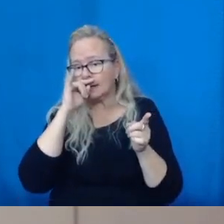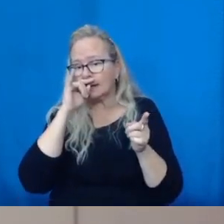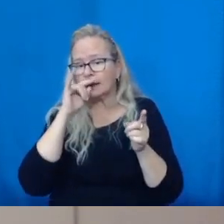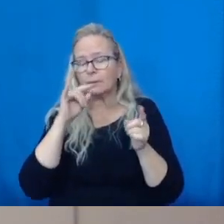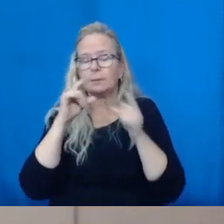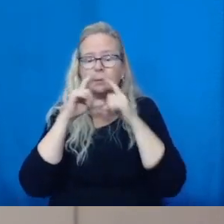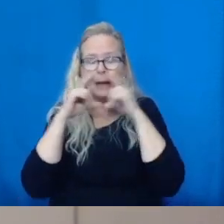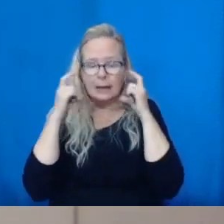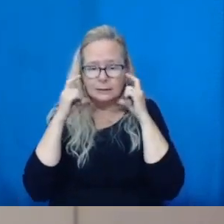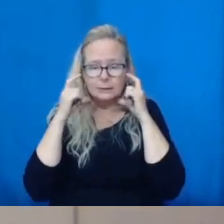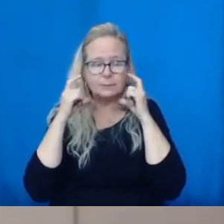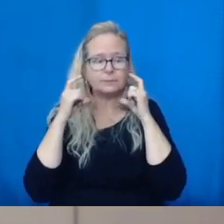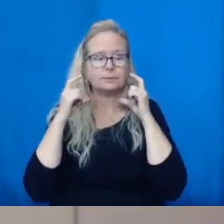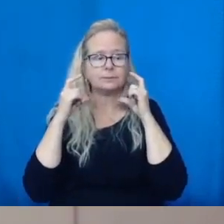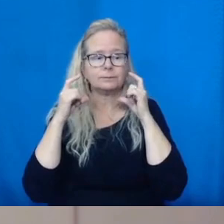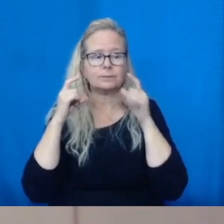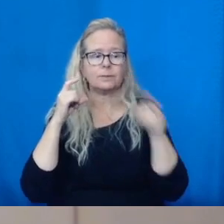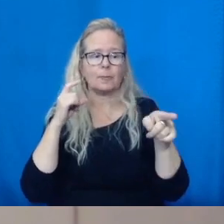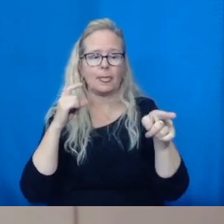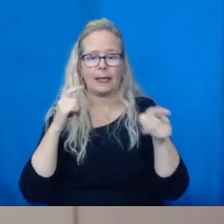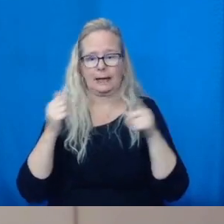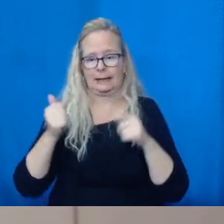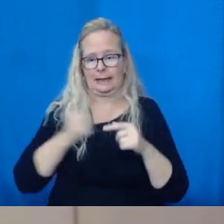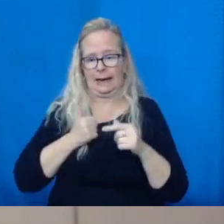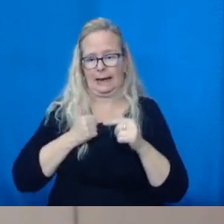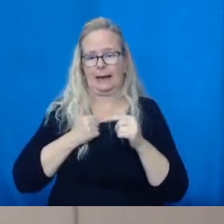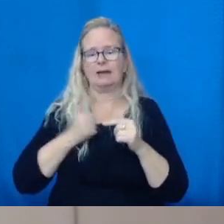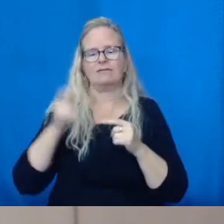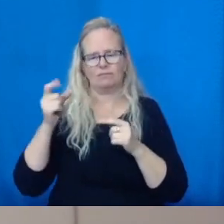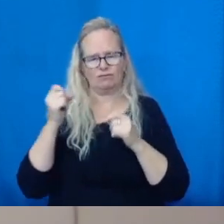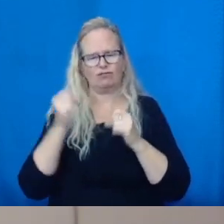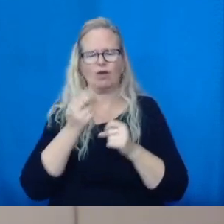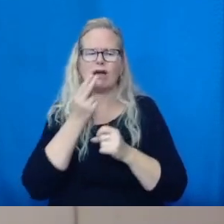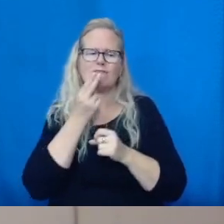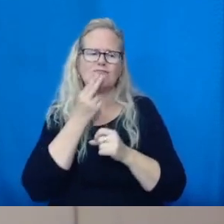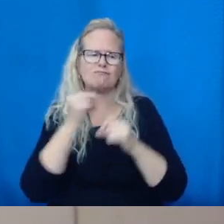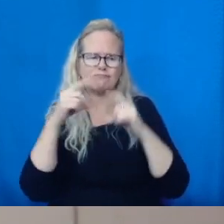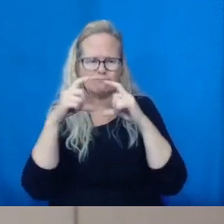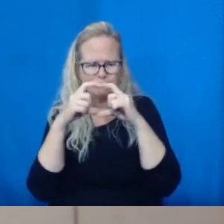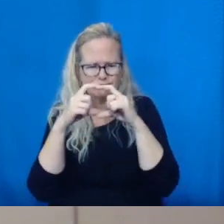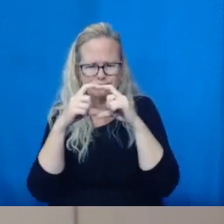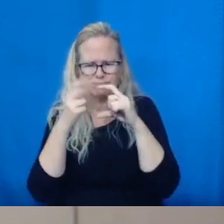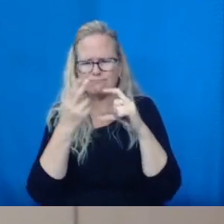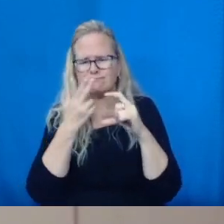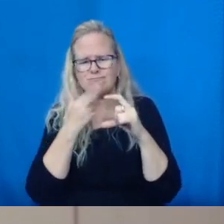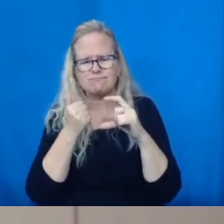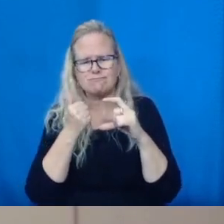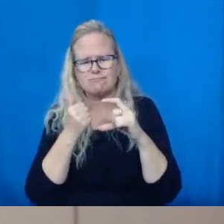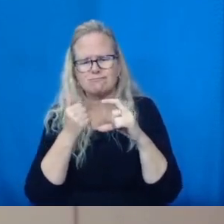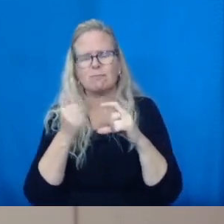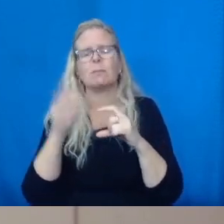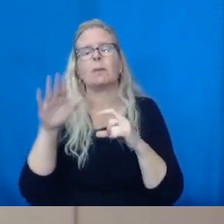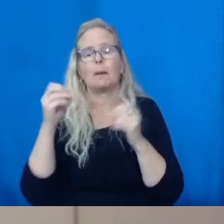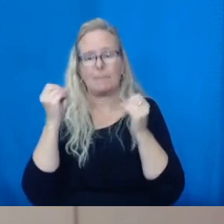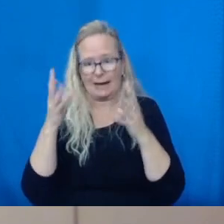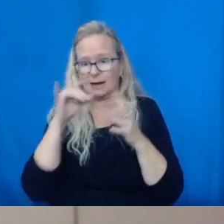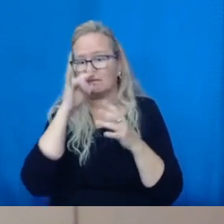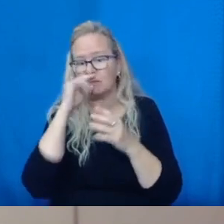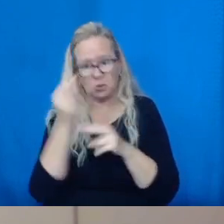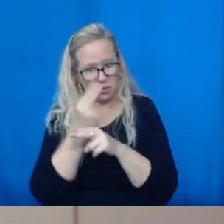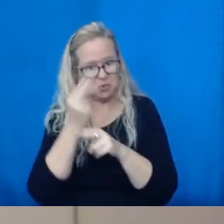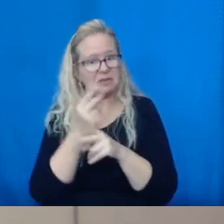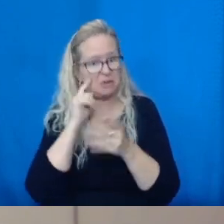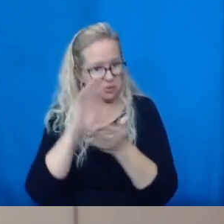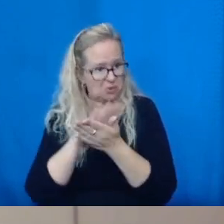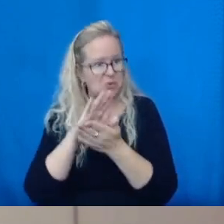everyone that I've heard from has said that their kids find them more comfortable than their old cloth masks. These are ear loop models. So